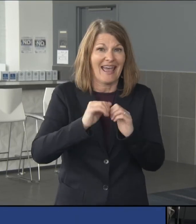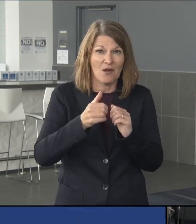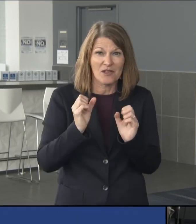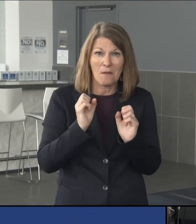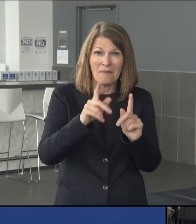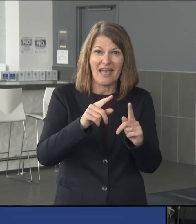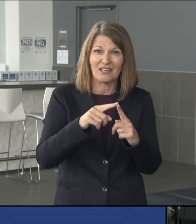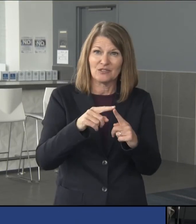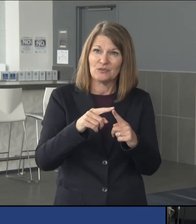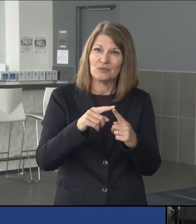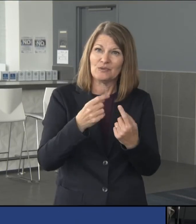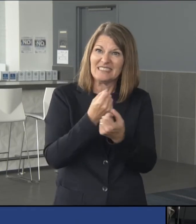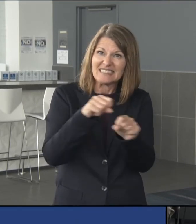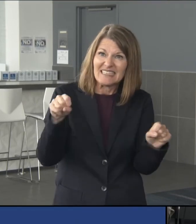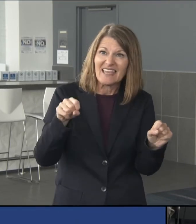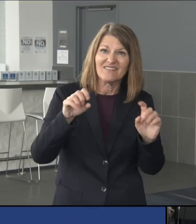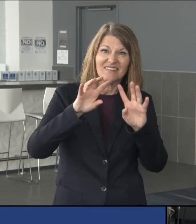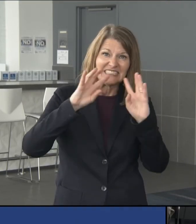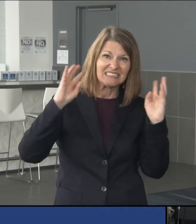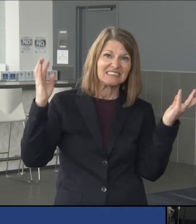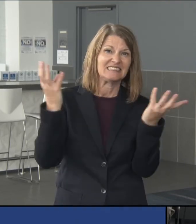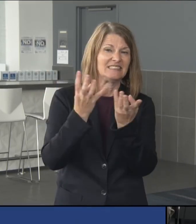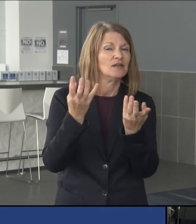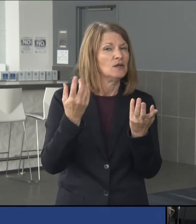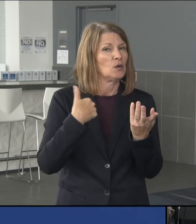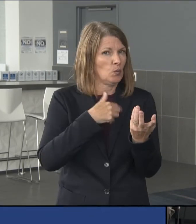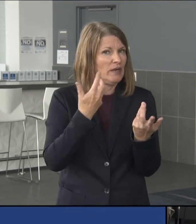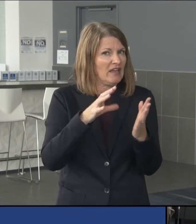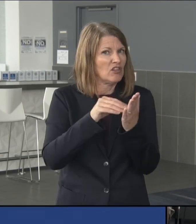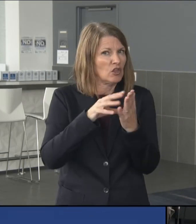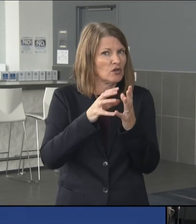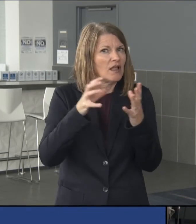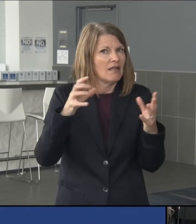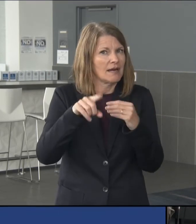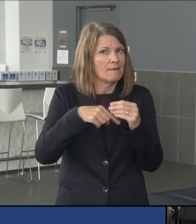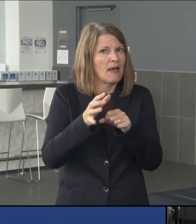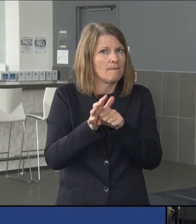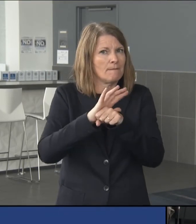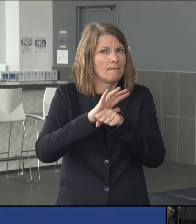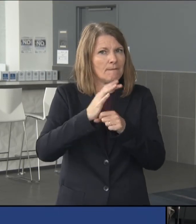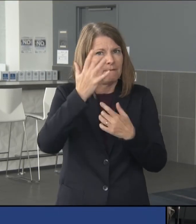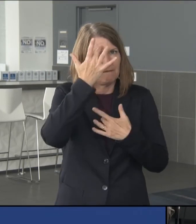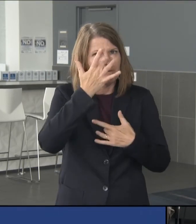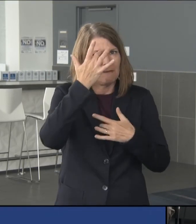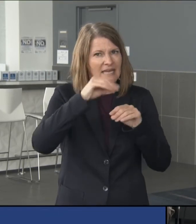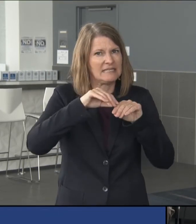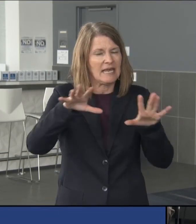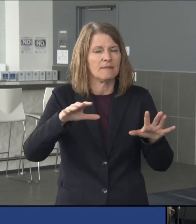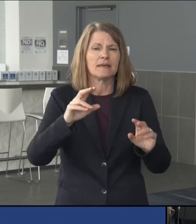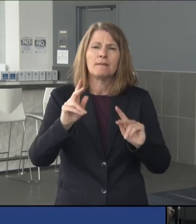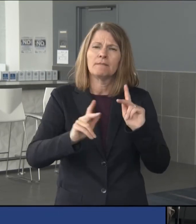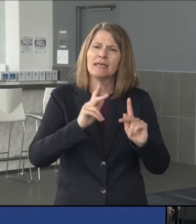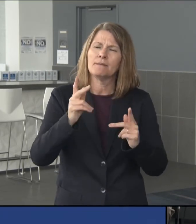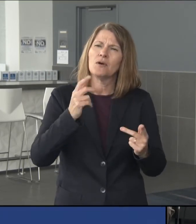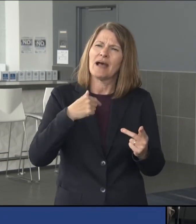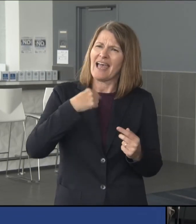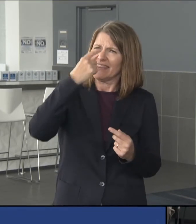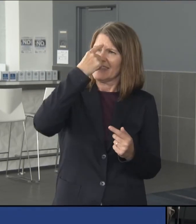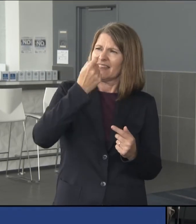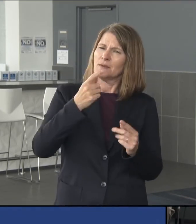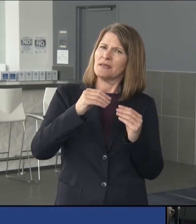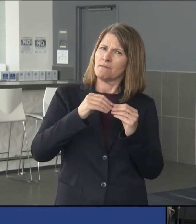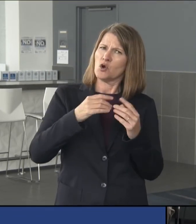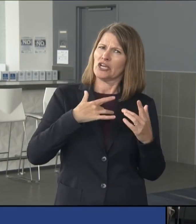there safely. Uh, we've learned a lot of things about, the, the pandemic people, I think are probably a little more, uh,